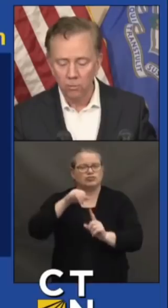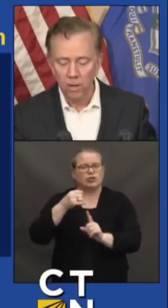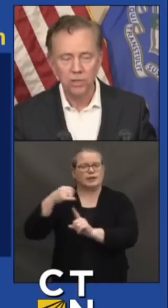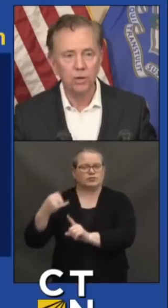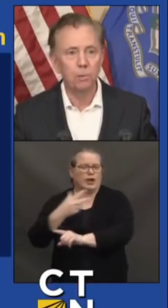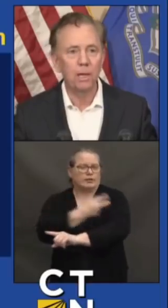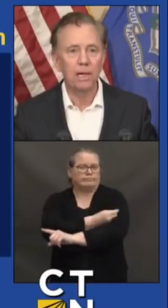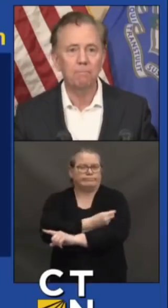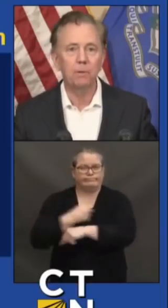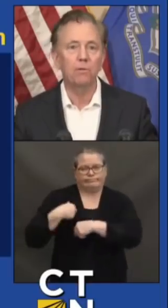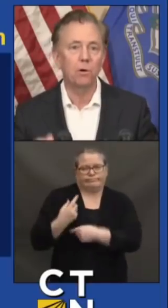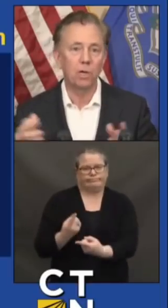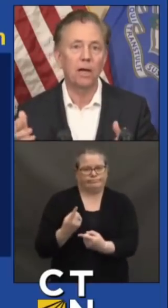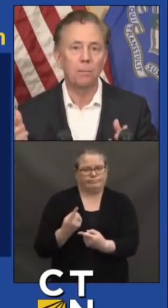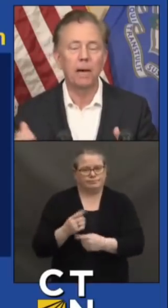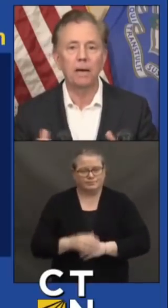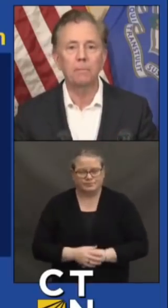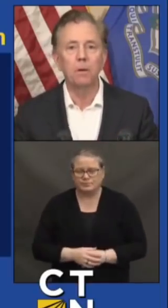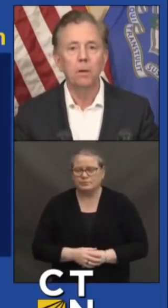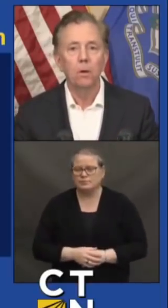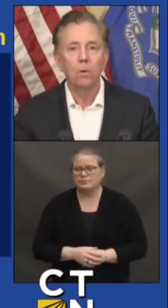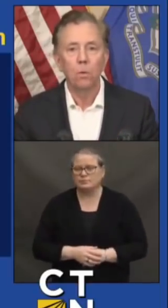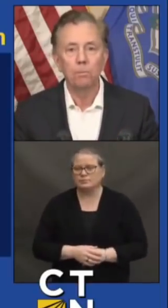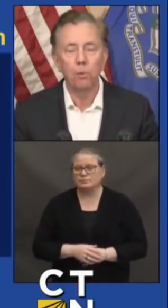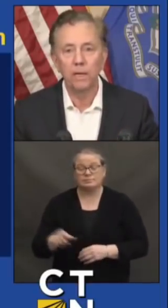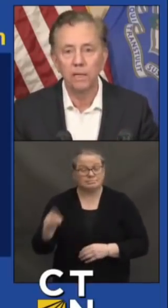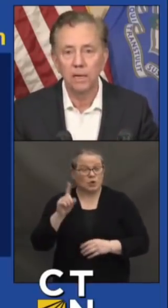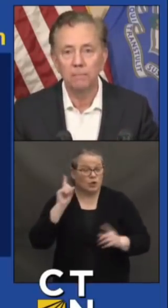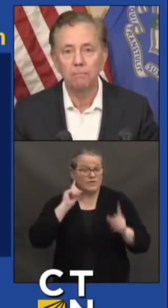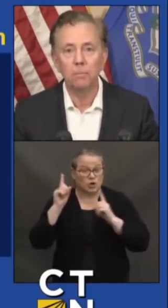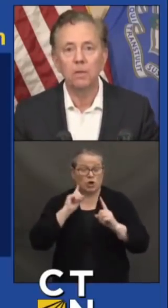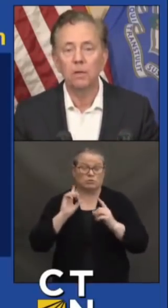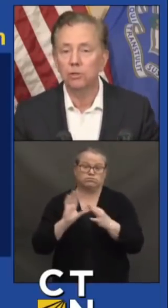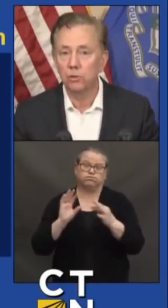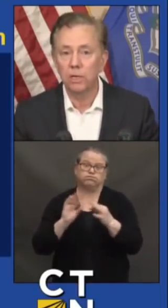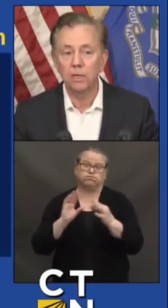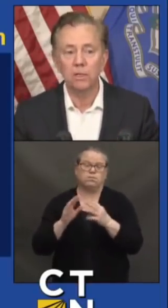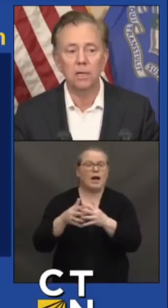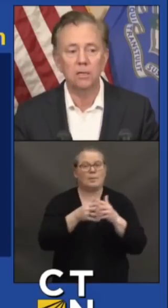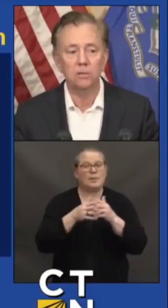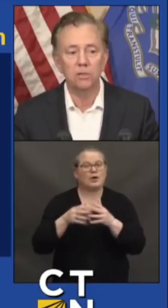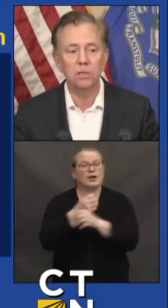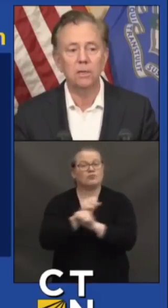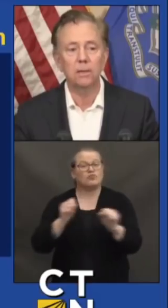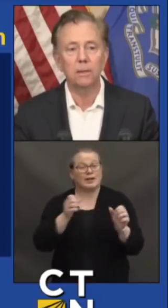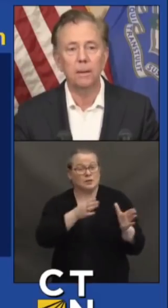American Rescue Plan, you've heard a lot about it. $1.9 trillion.